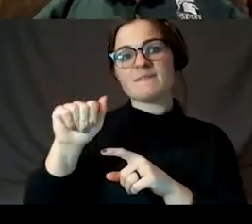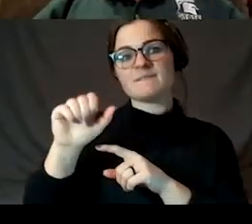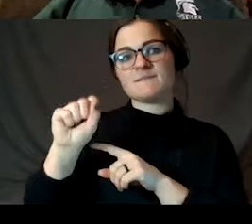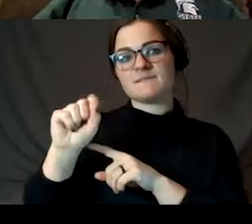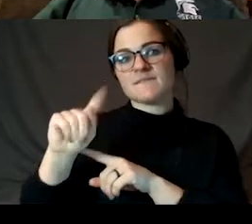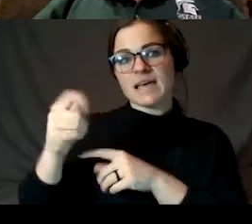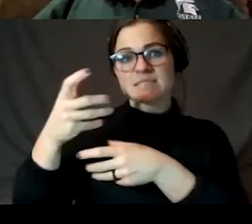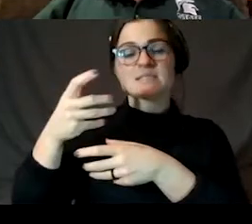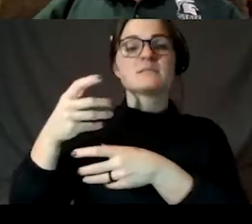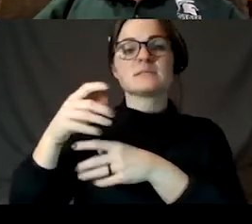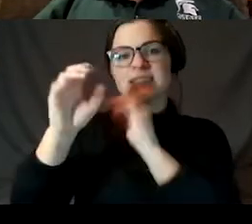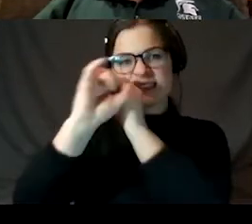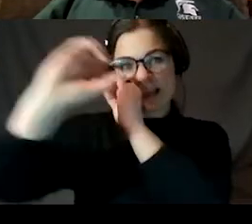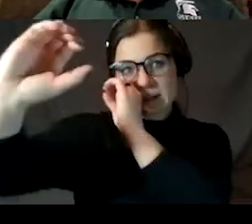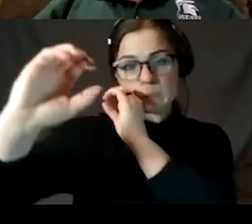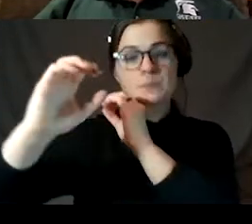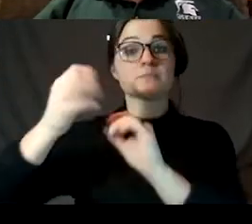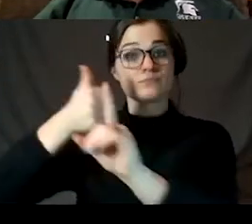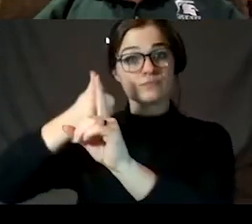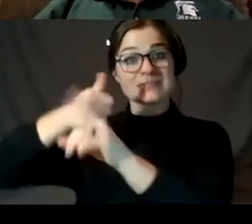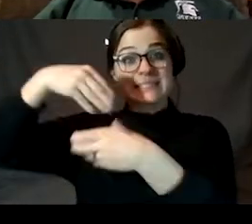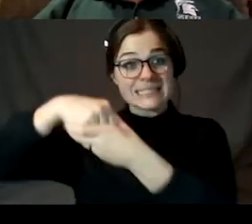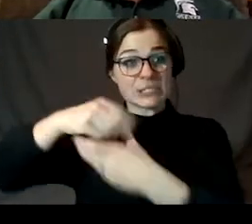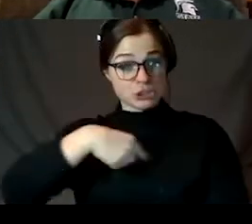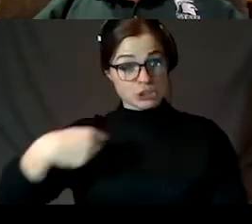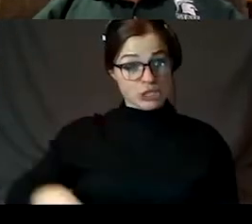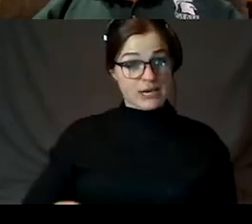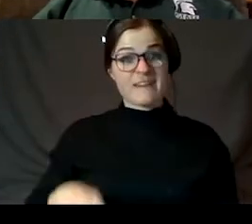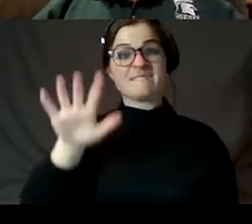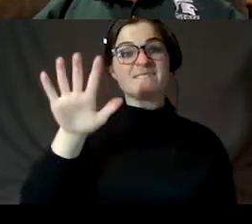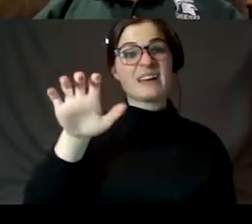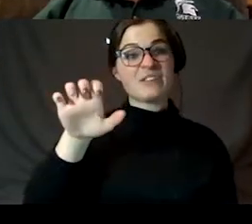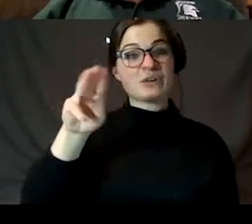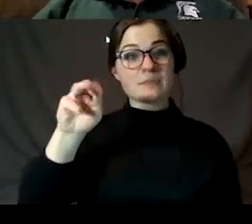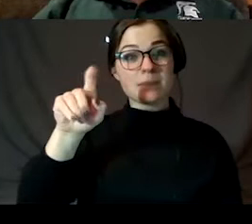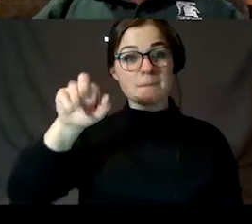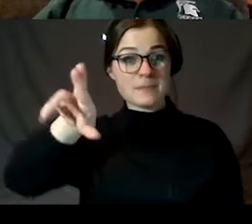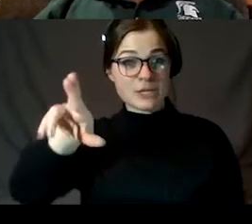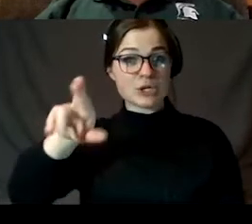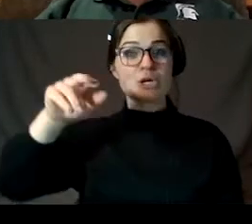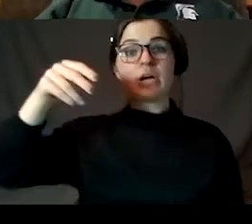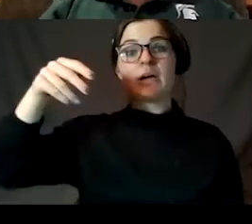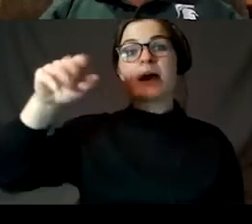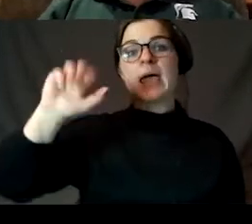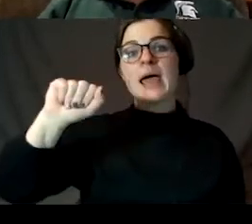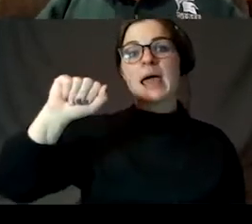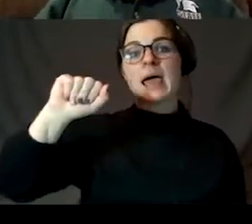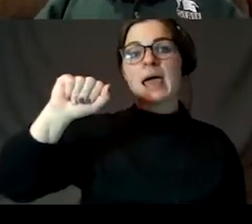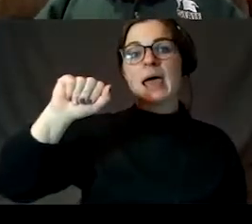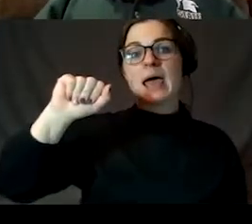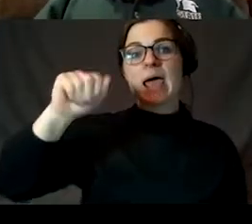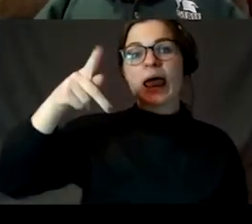It's a telescope in China. It's the 500 meter aperture spherical radio telescope. So FAST.